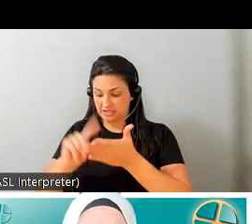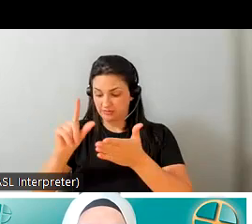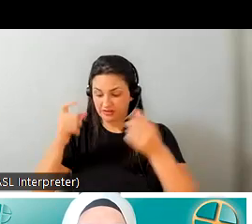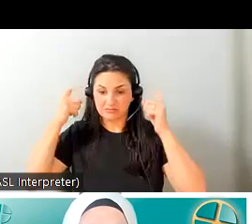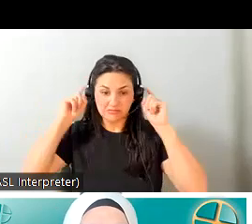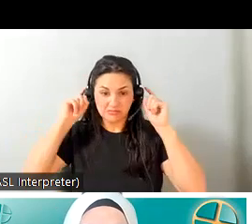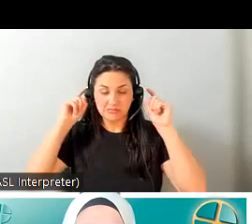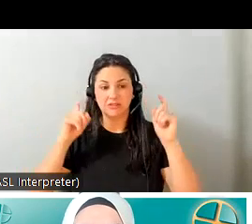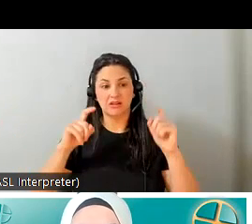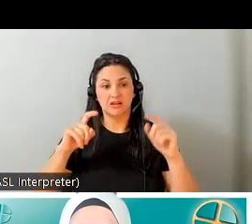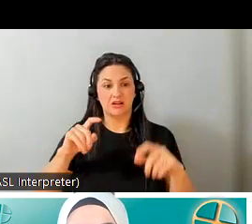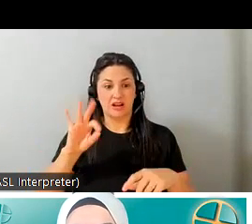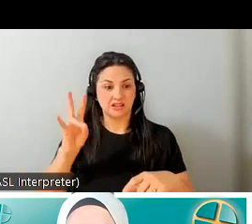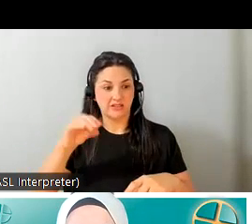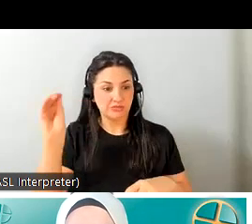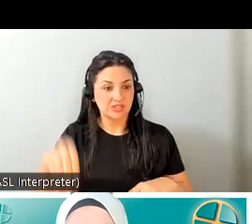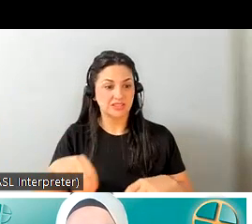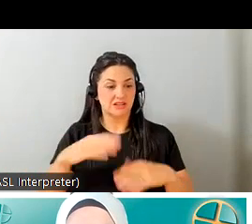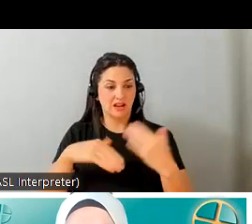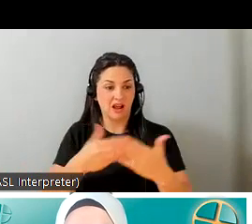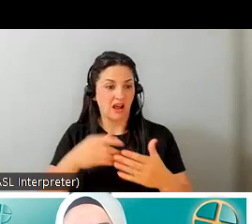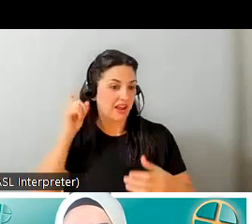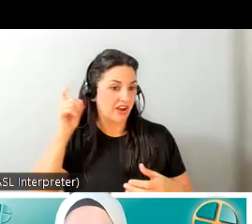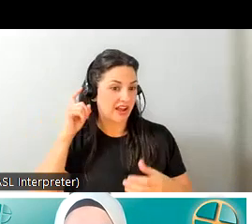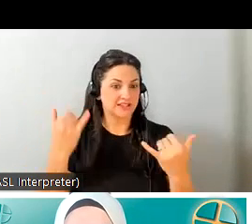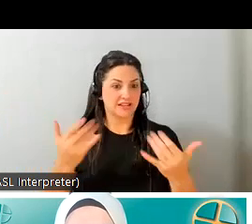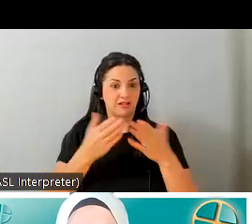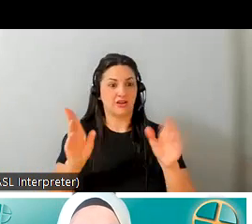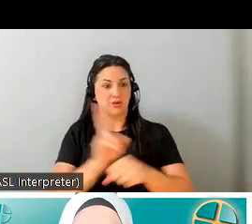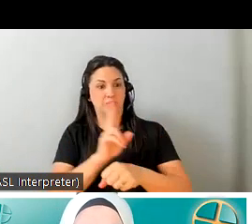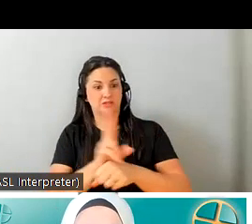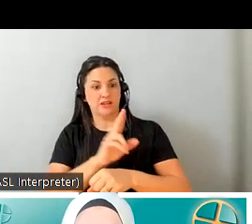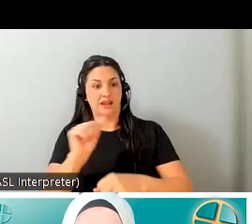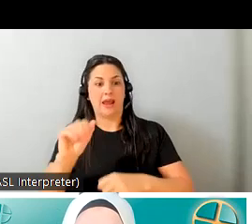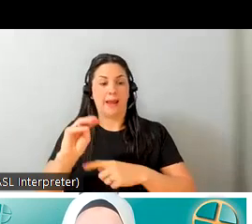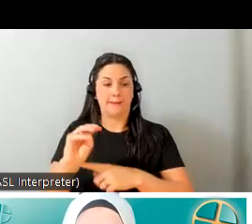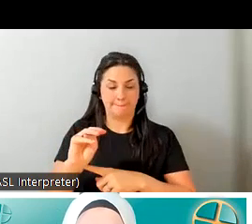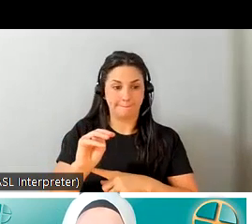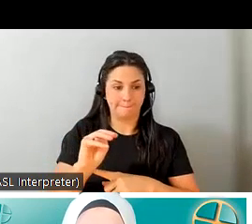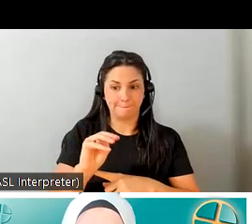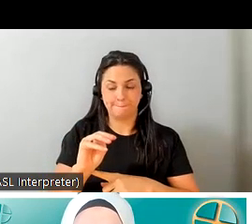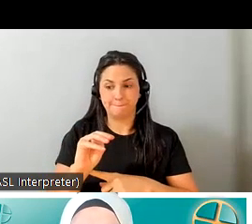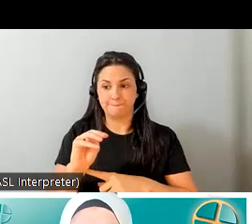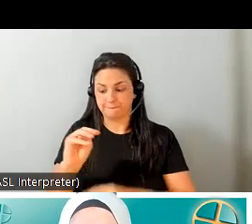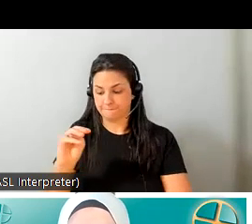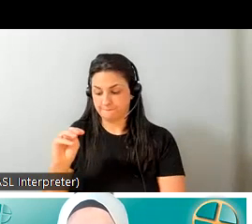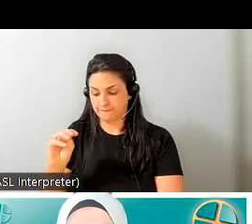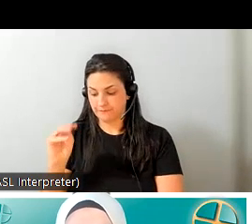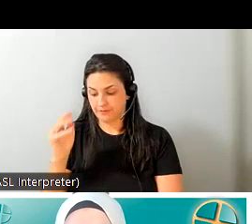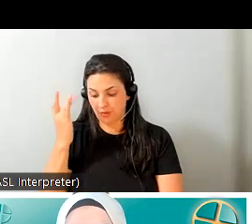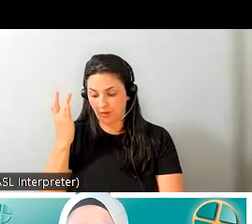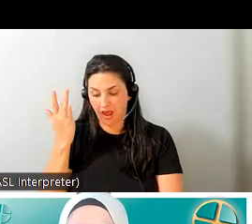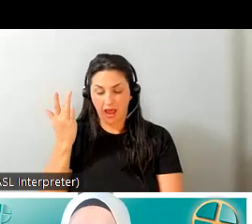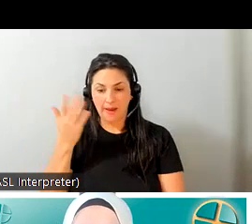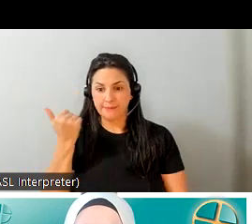of all hearing aids globally now being created using additive manufacturing and uh this is due to the fact that you